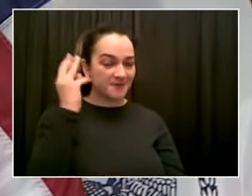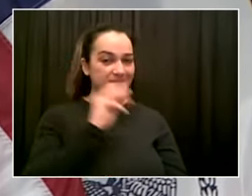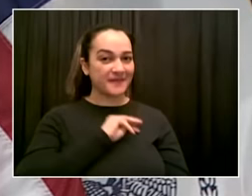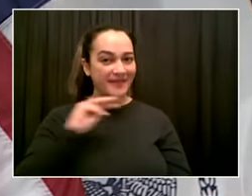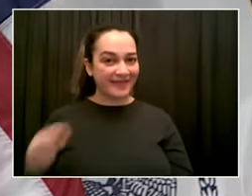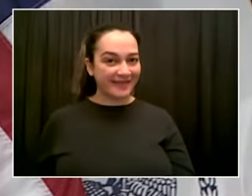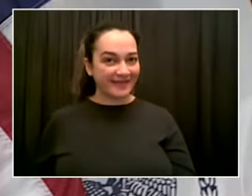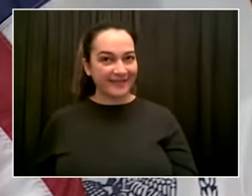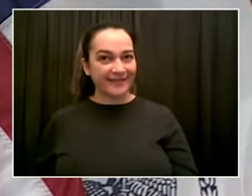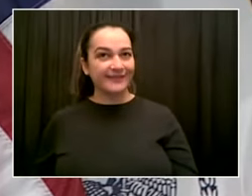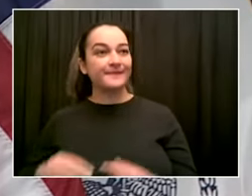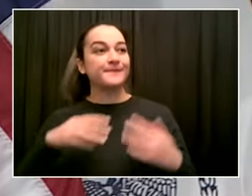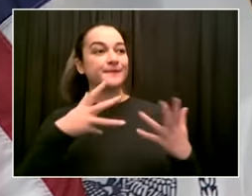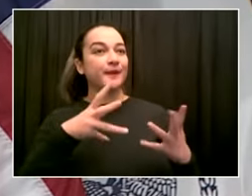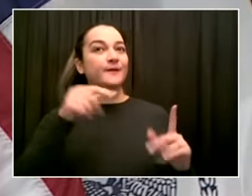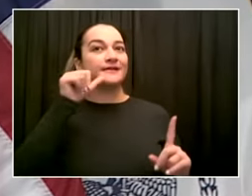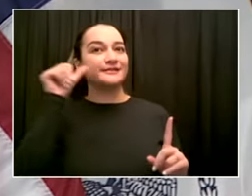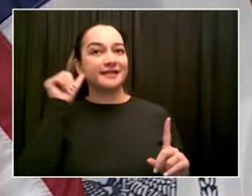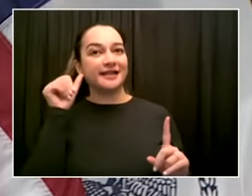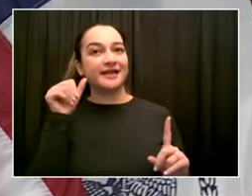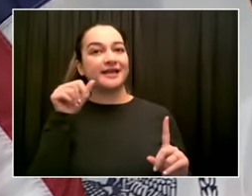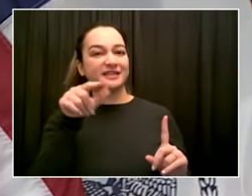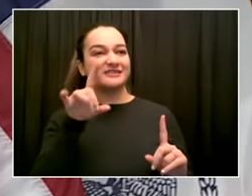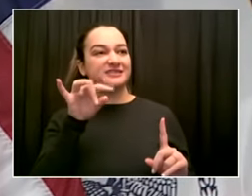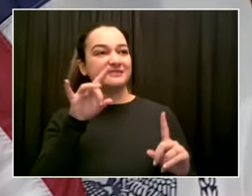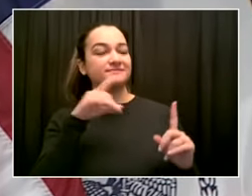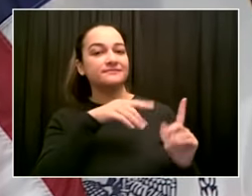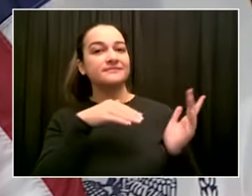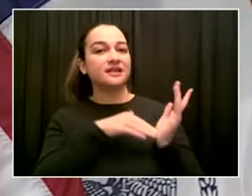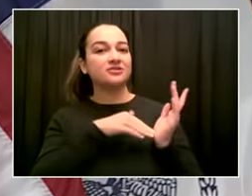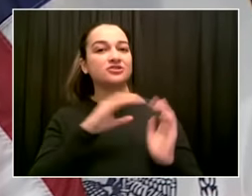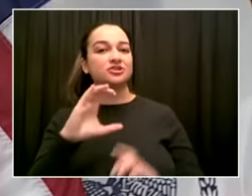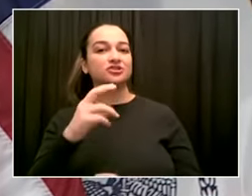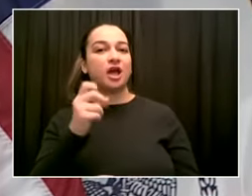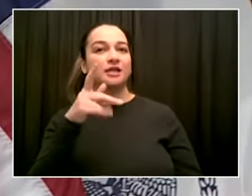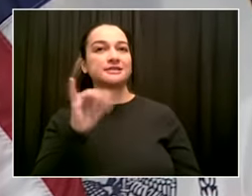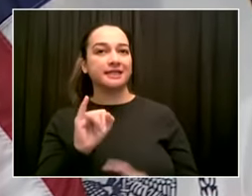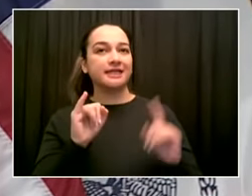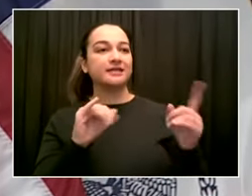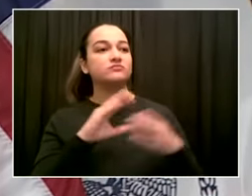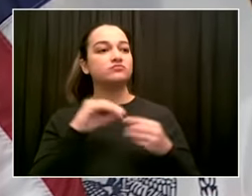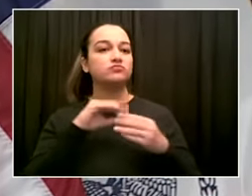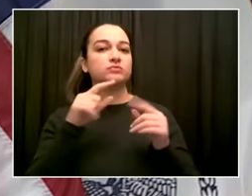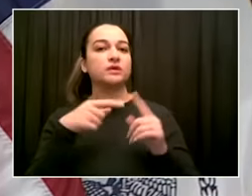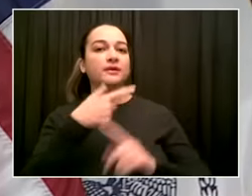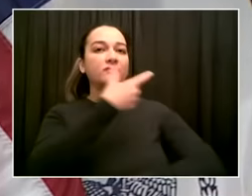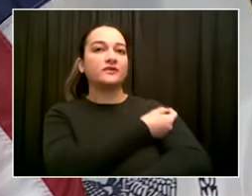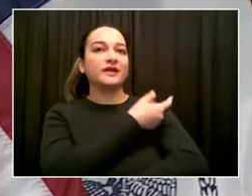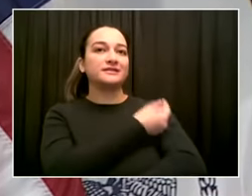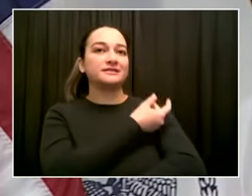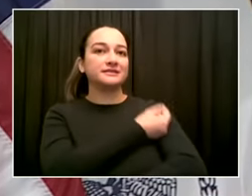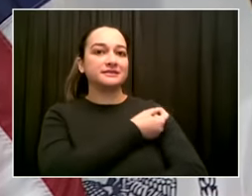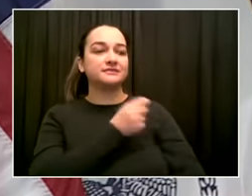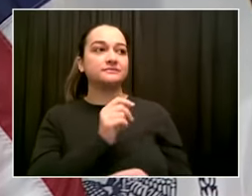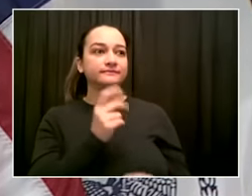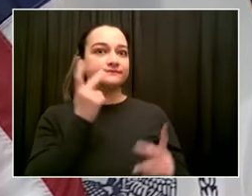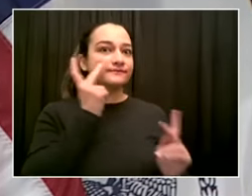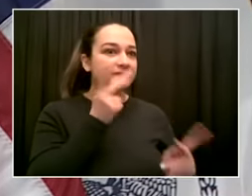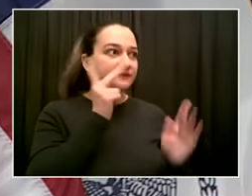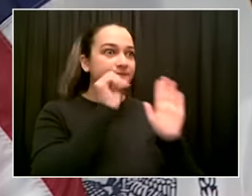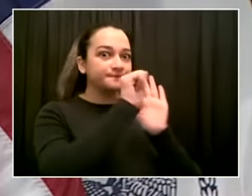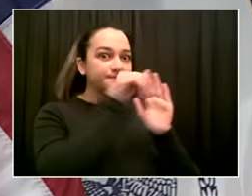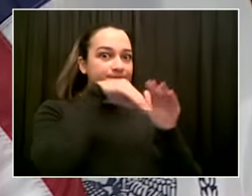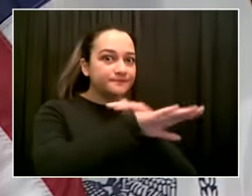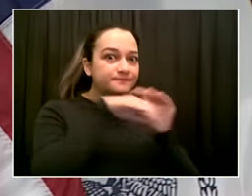distribution, the doctor said that the city plans to, quote, keep equity at the center of where we are bringing the vaccine as well as our vaccination